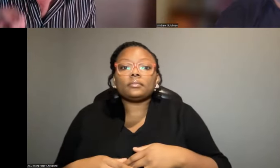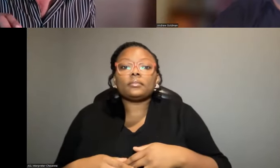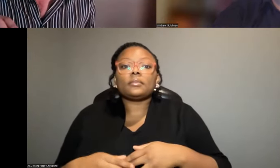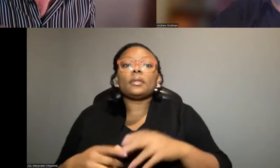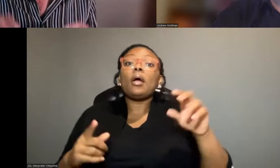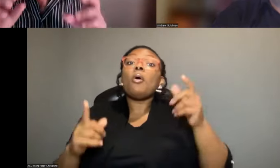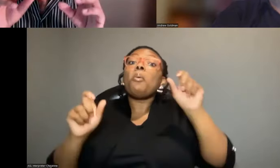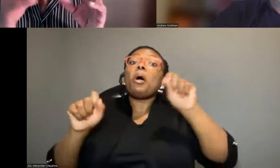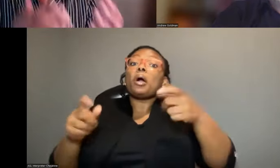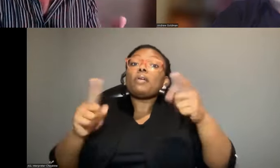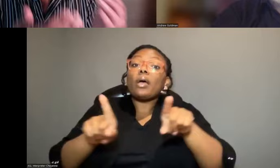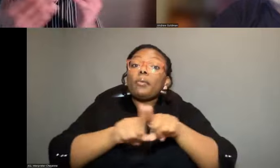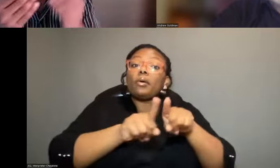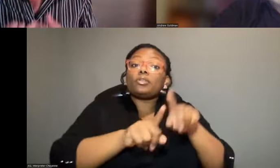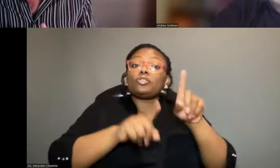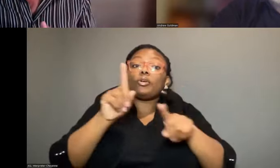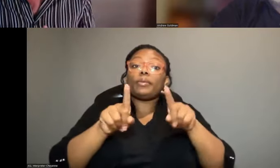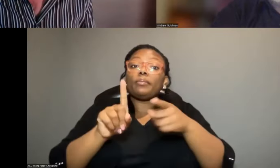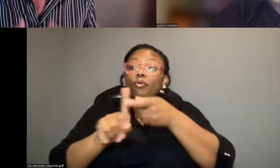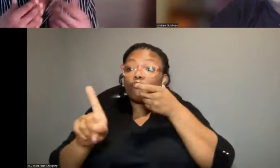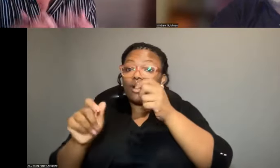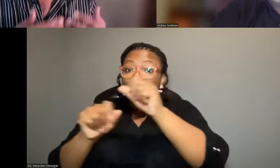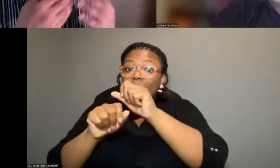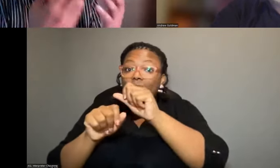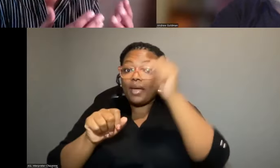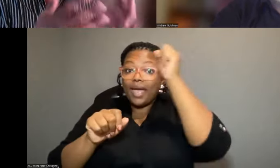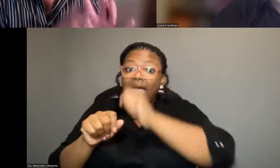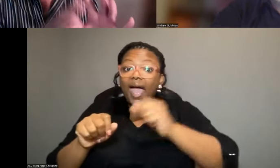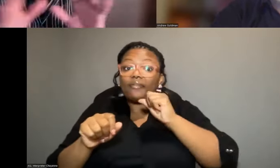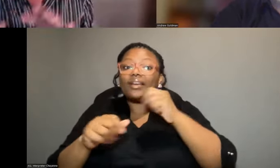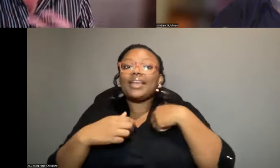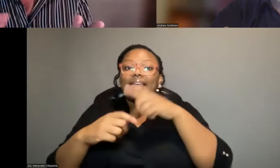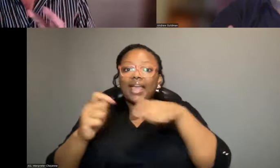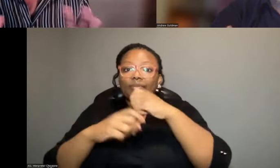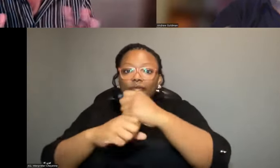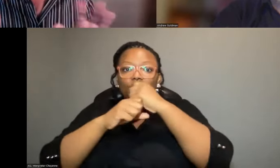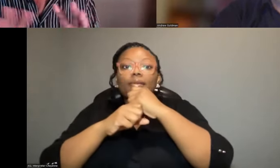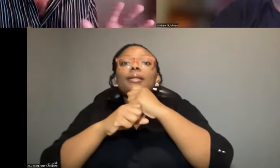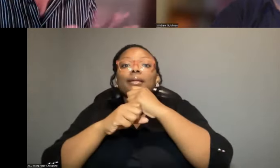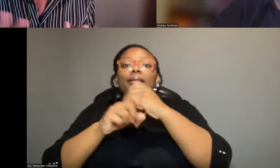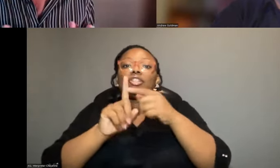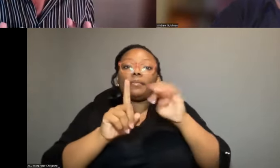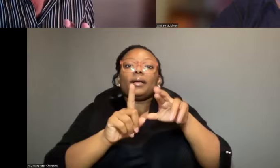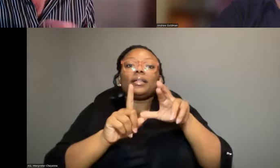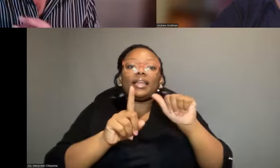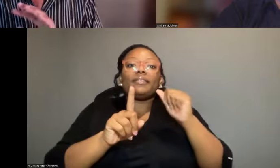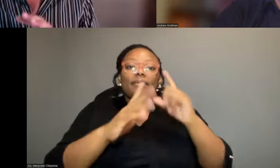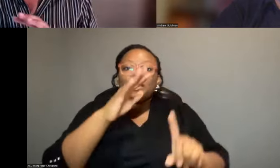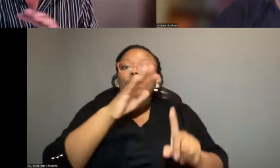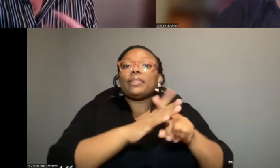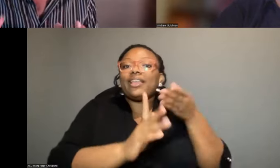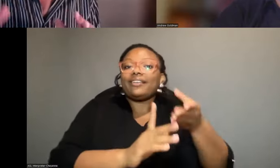happening was that people were coming predominantly from Africa and they had certain protection to the form of malaria that may have been present.